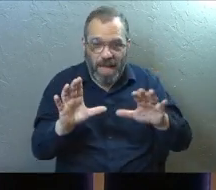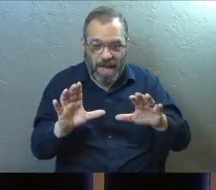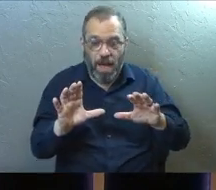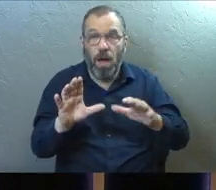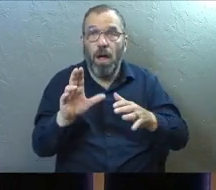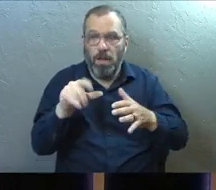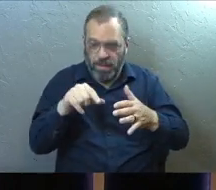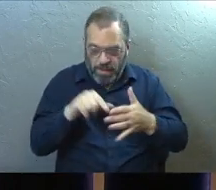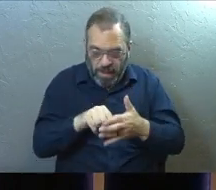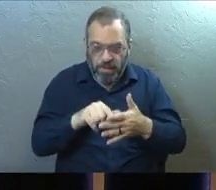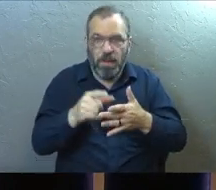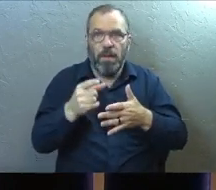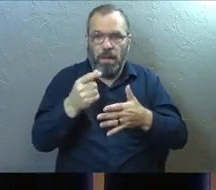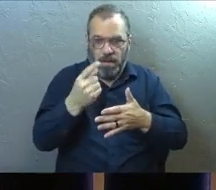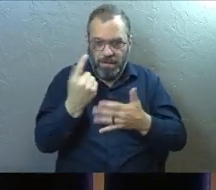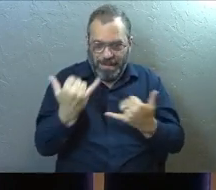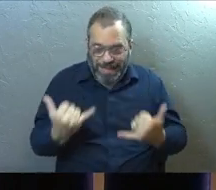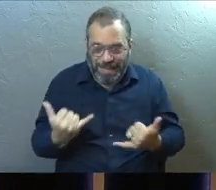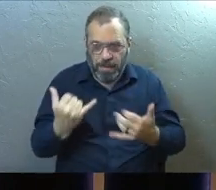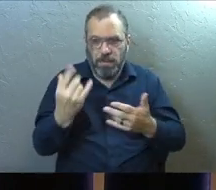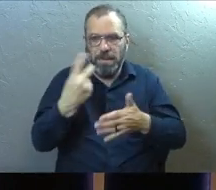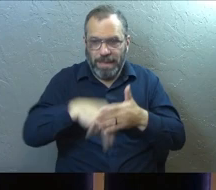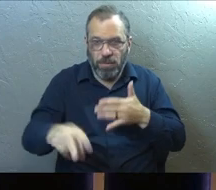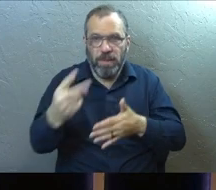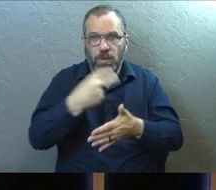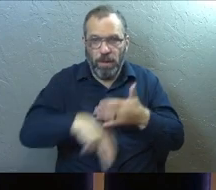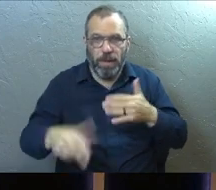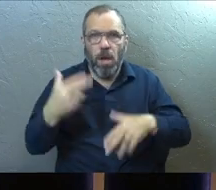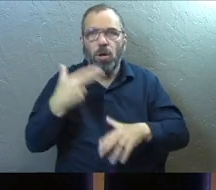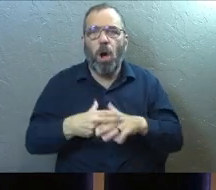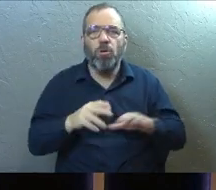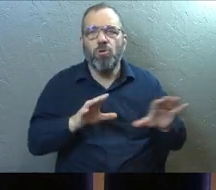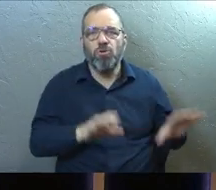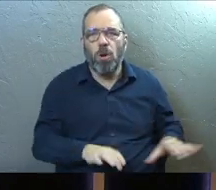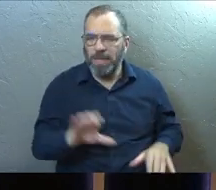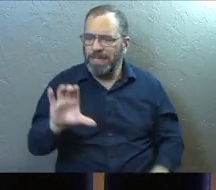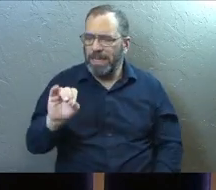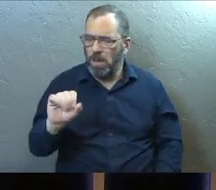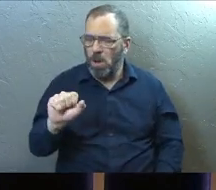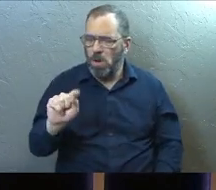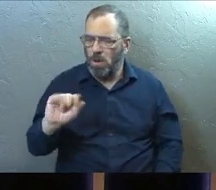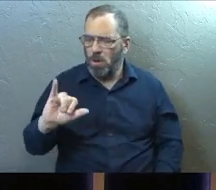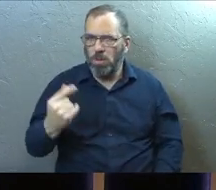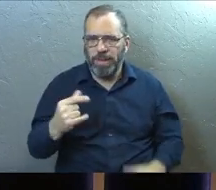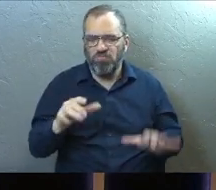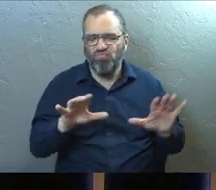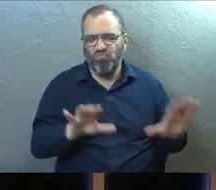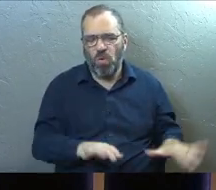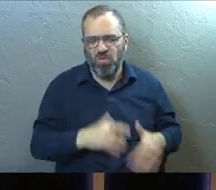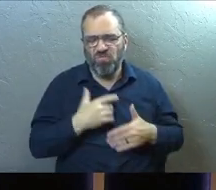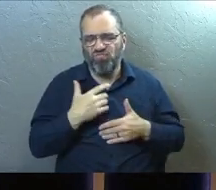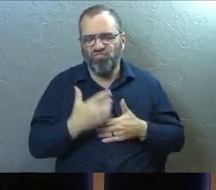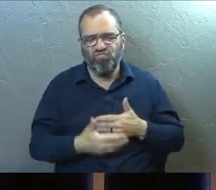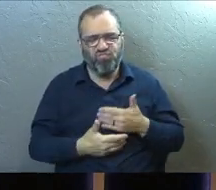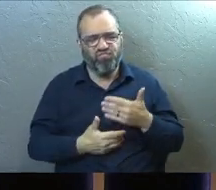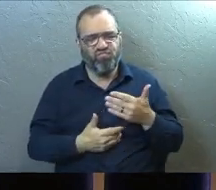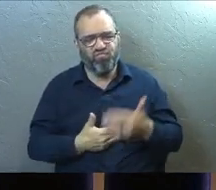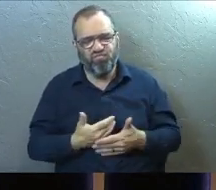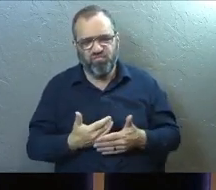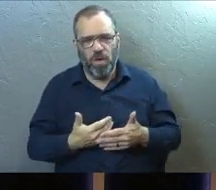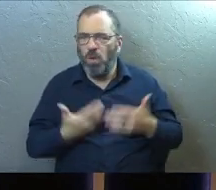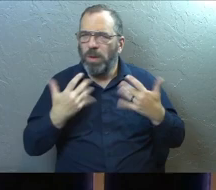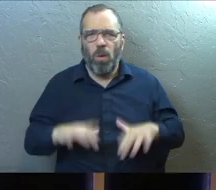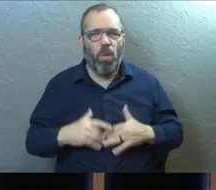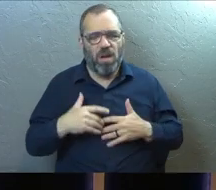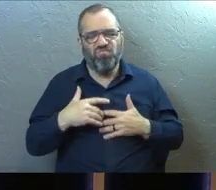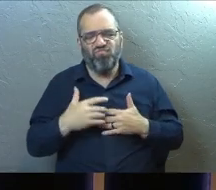the next three weeks and we're going to do this thing called coasting. And how do we not coast? First, because we